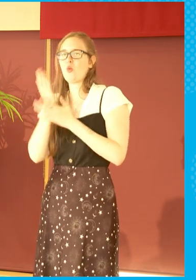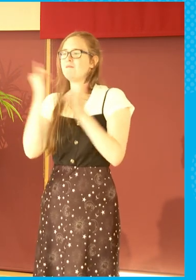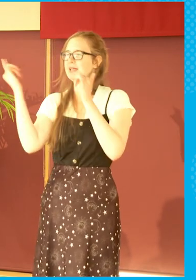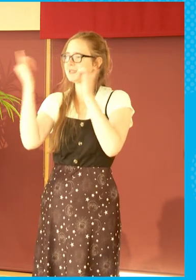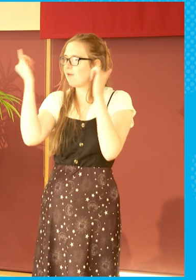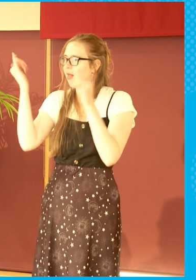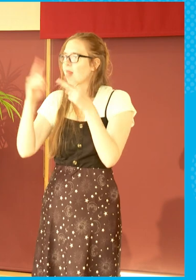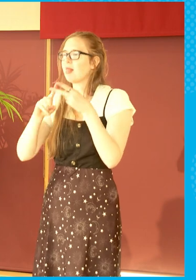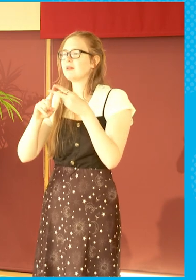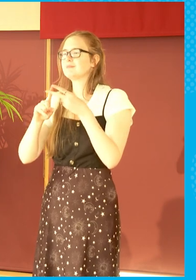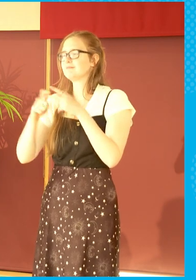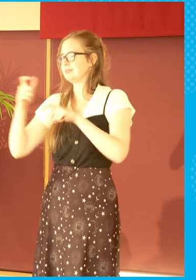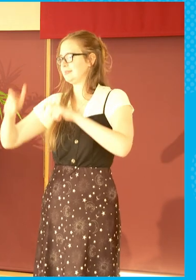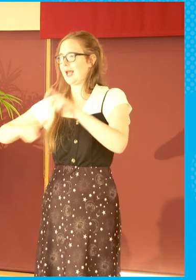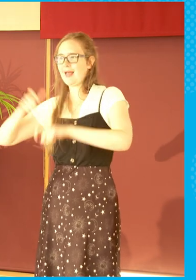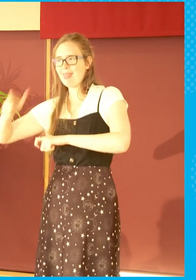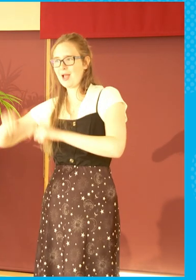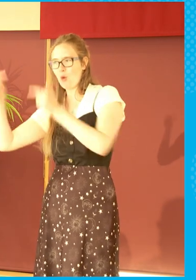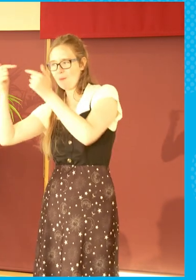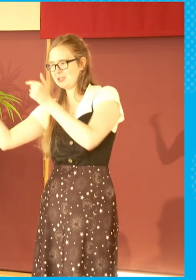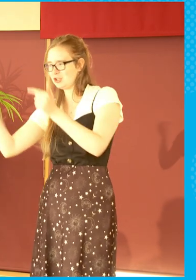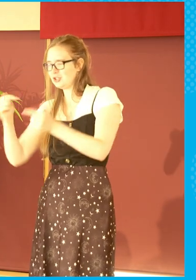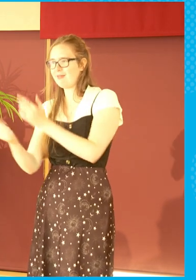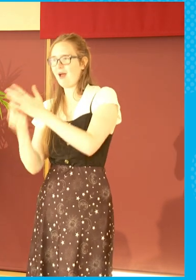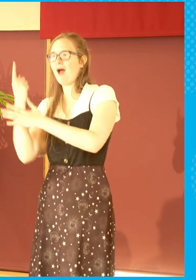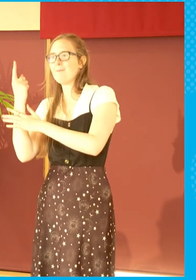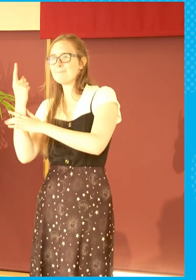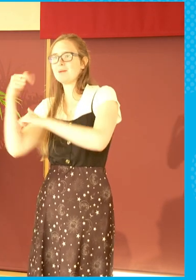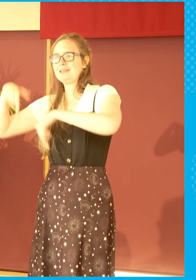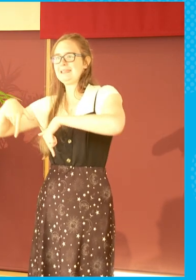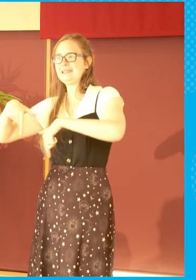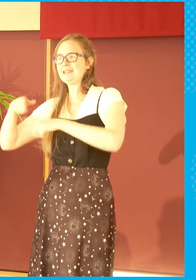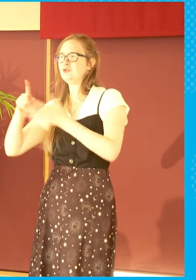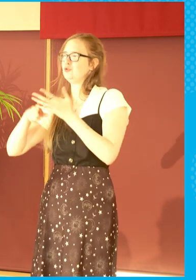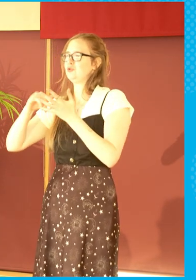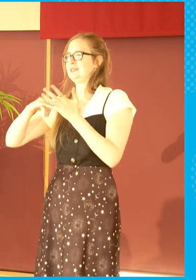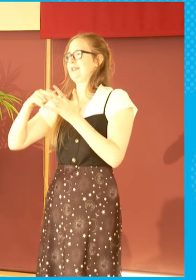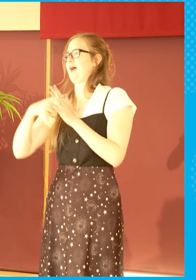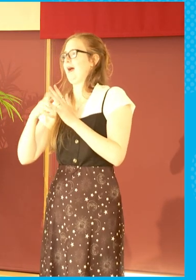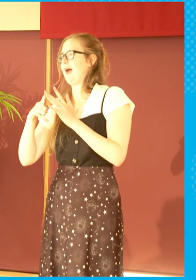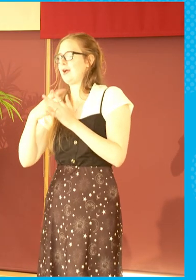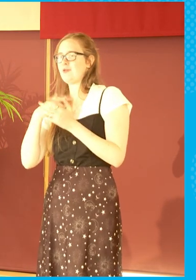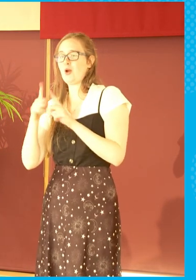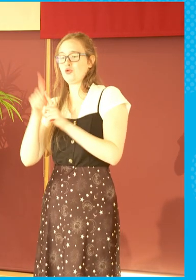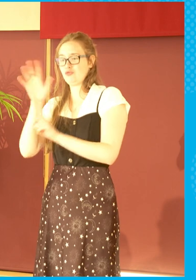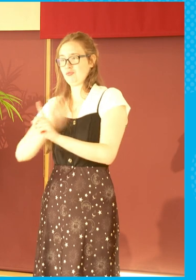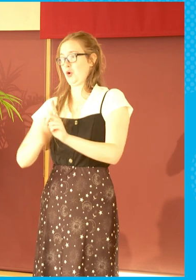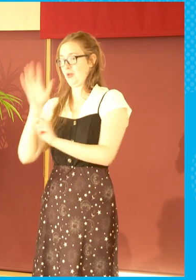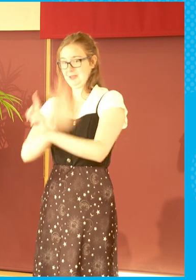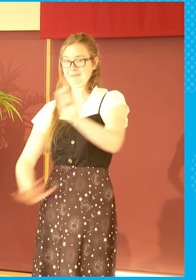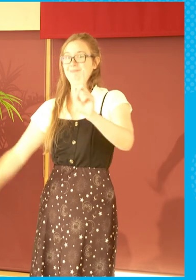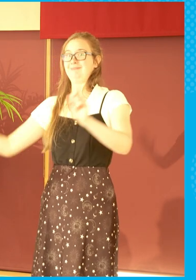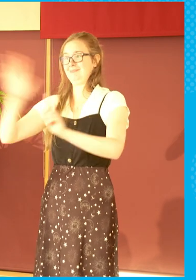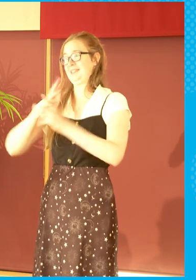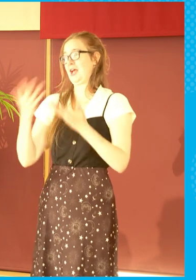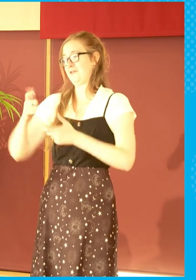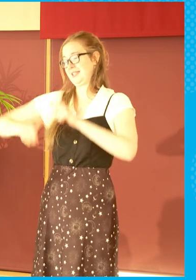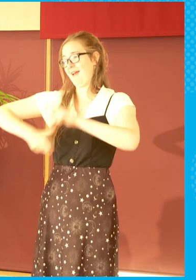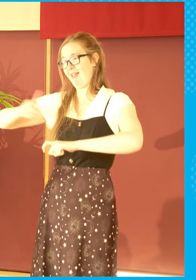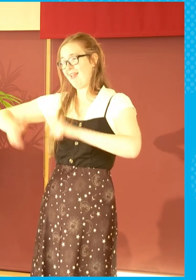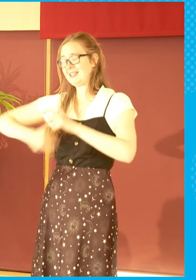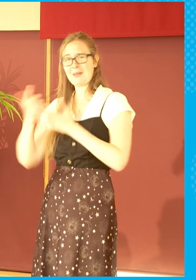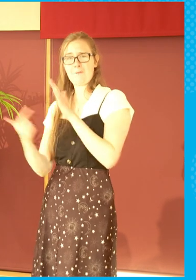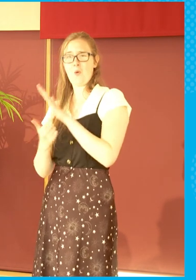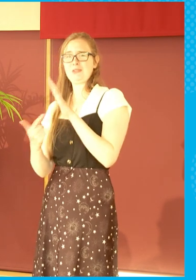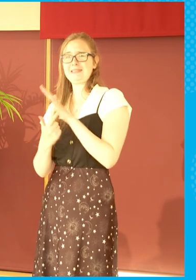the cycling competitions that are on across the UCI and being across Scotland at the moment. Really, really, really important.